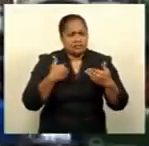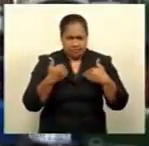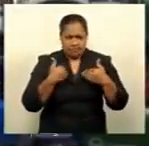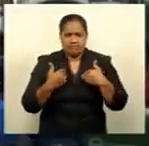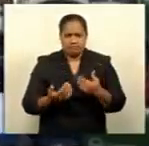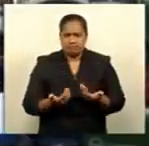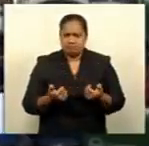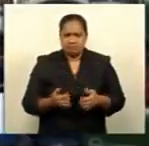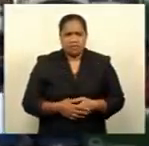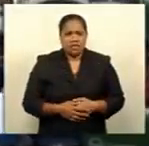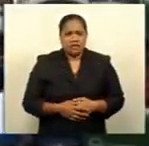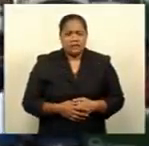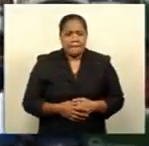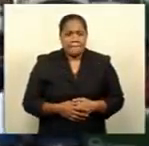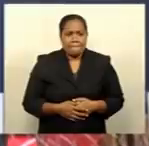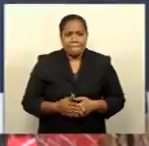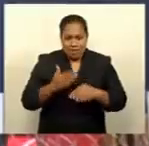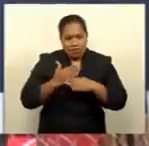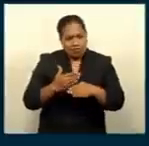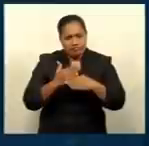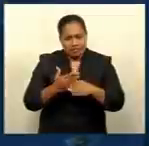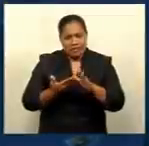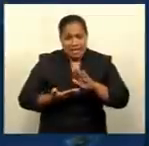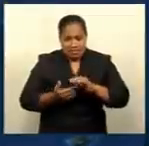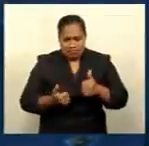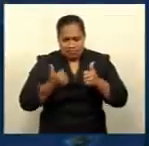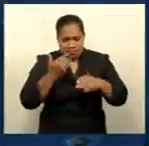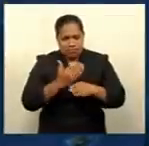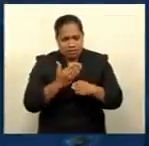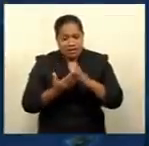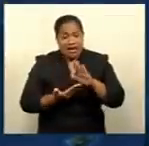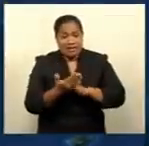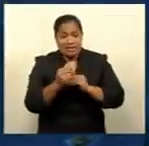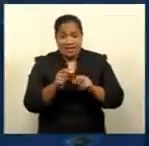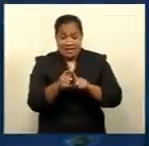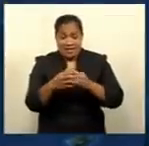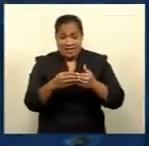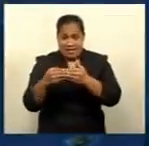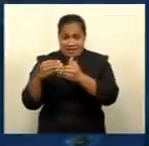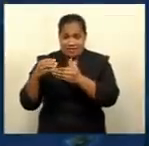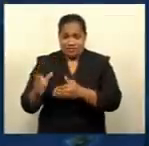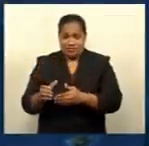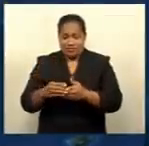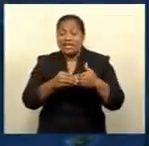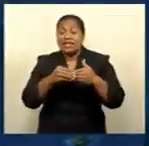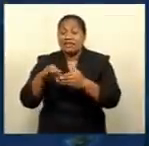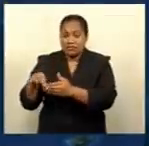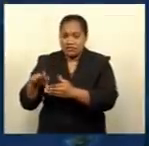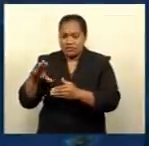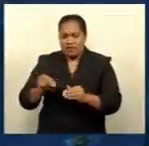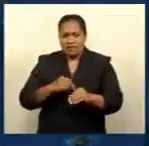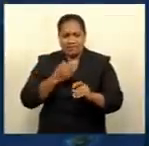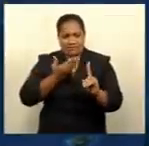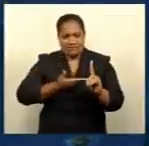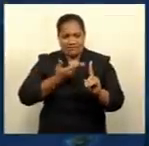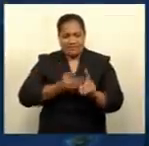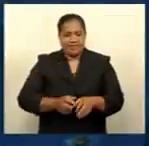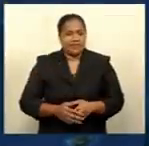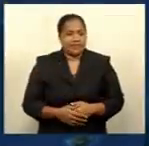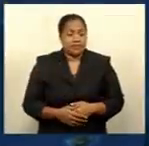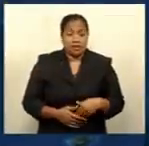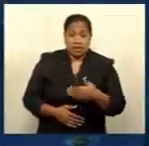under Professor Wilkinson's leadership. We've adopted an ambitious new five-year strategic plan. We're going to enhance its governance